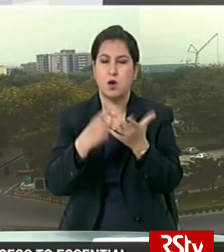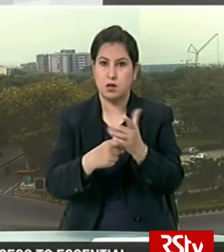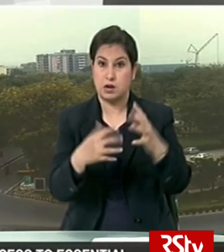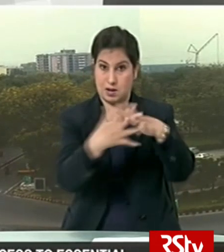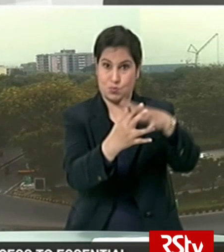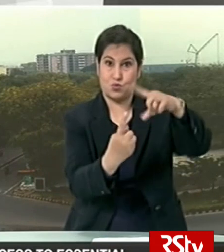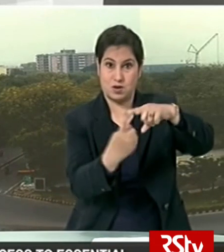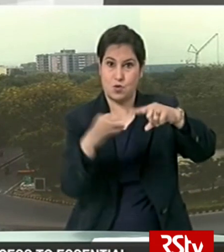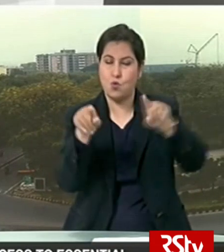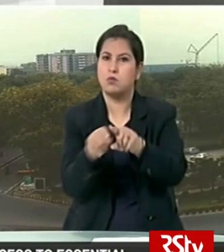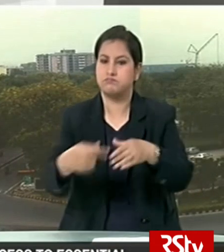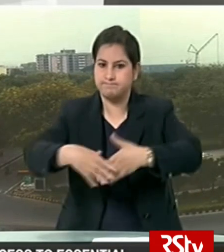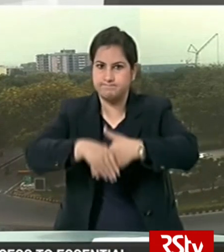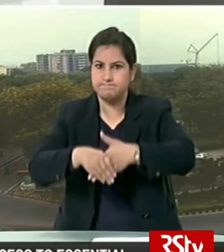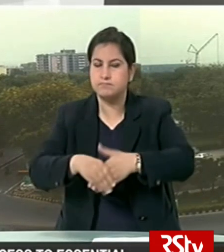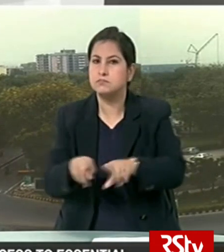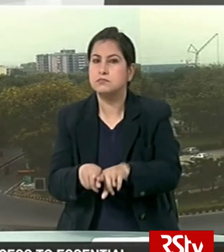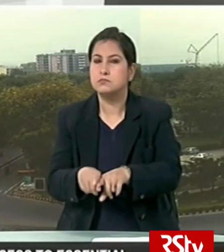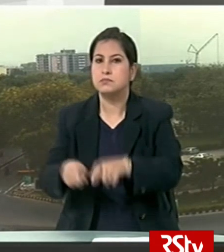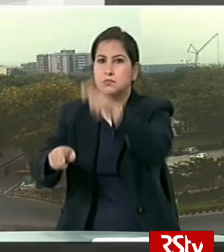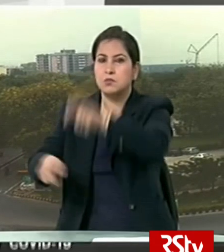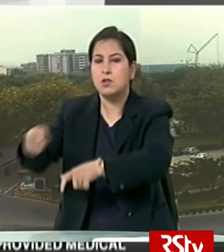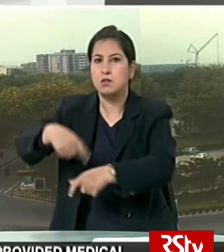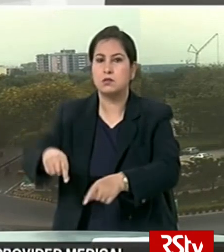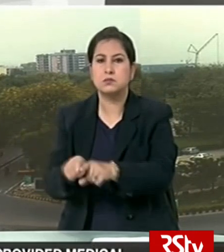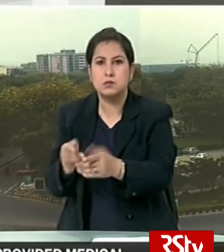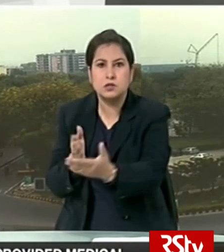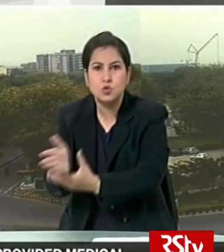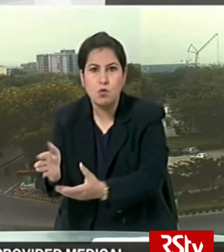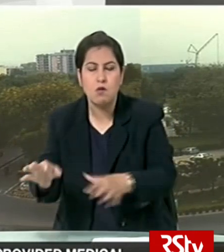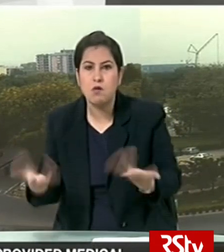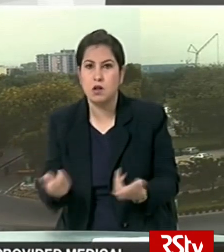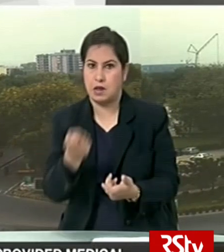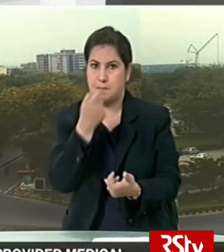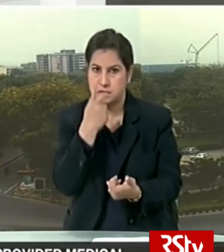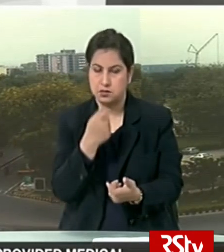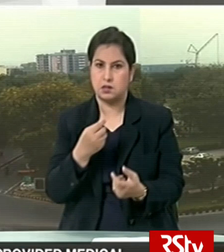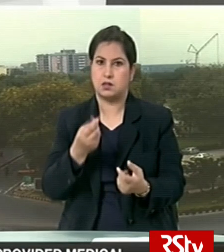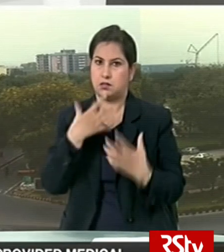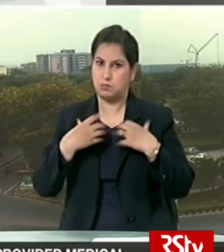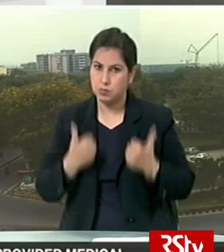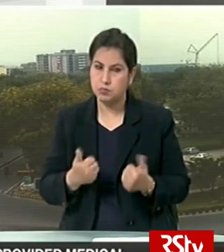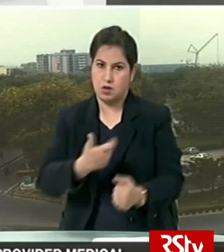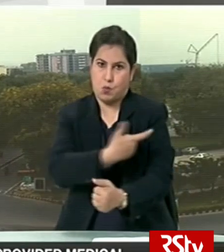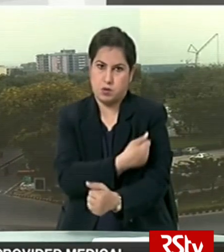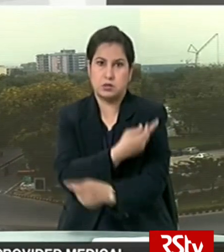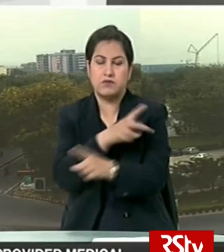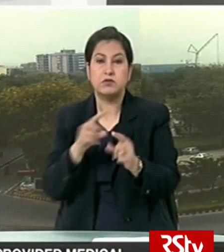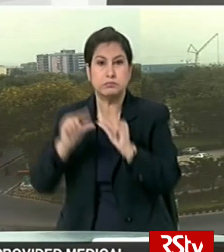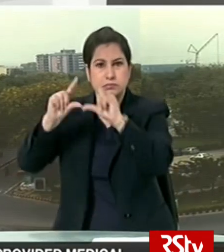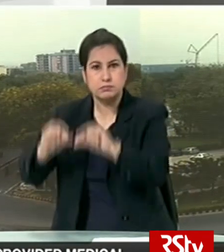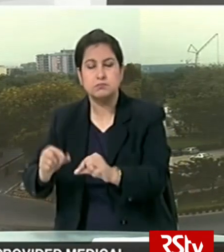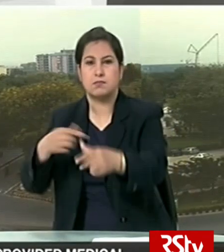a WTO pact on intellectual property rights to ensure access to essential medicines, treatments and vaccines at